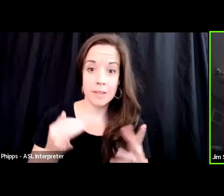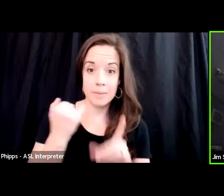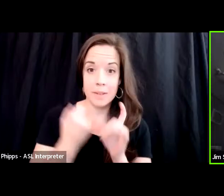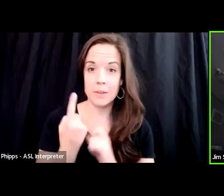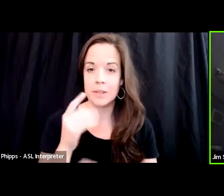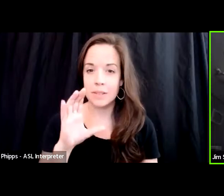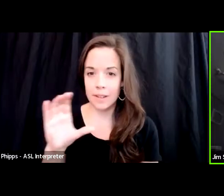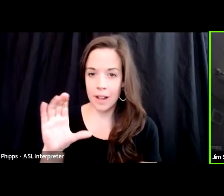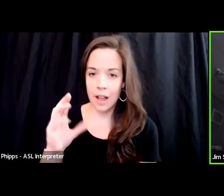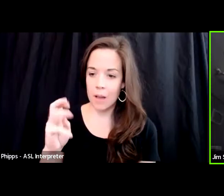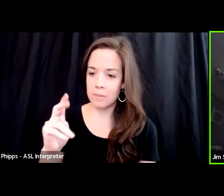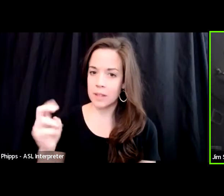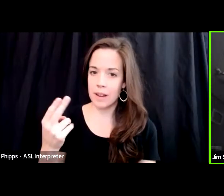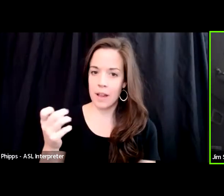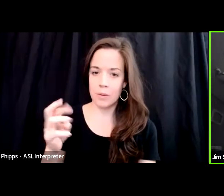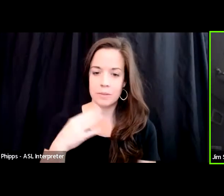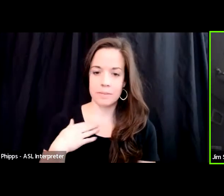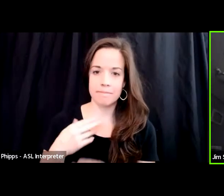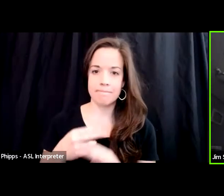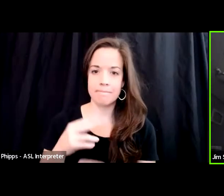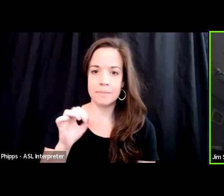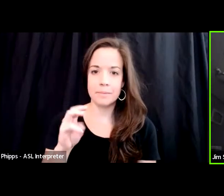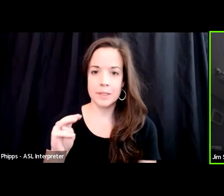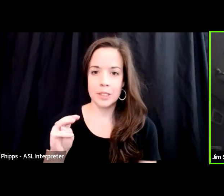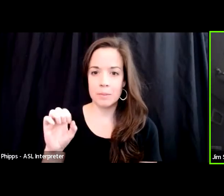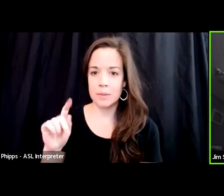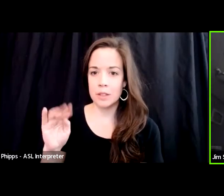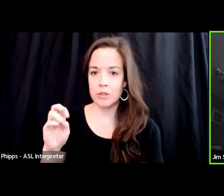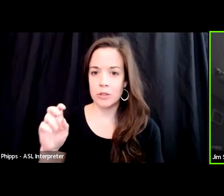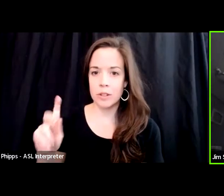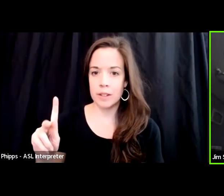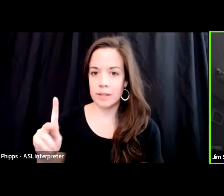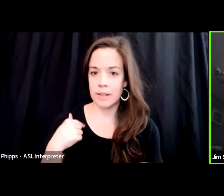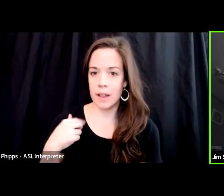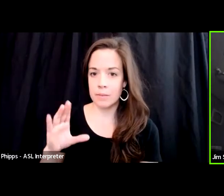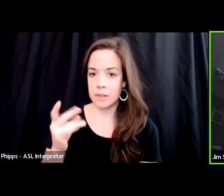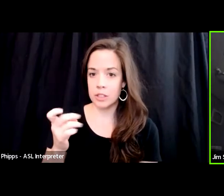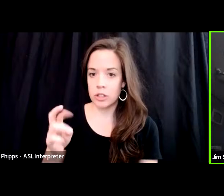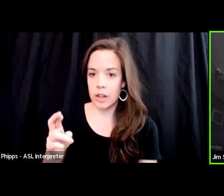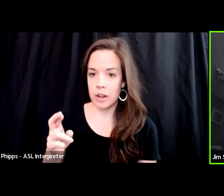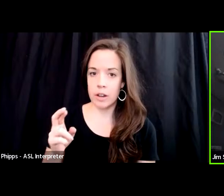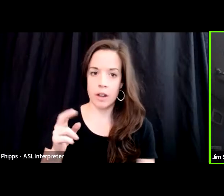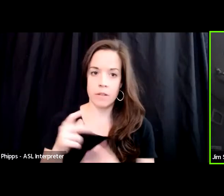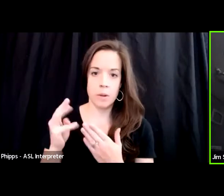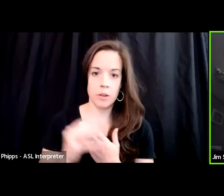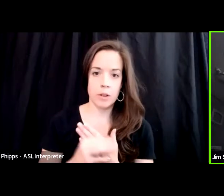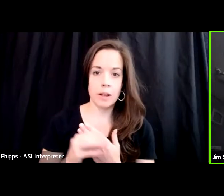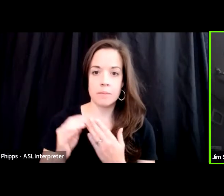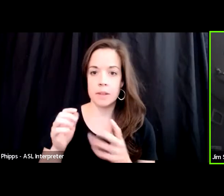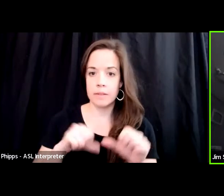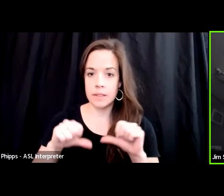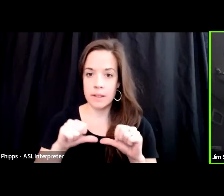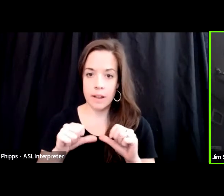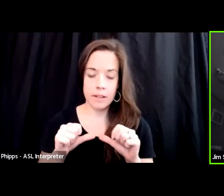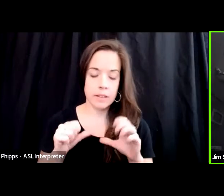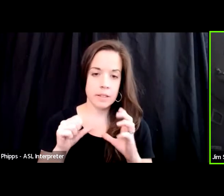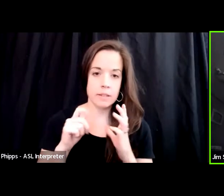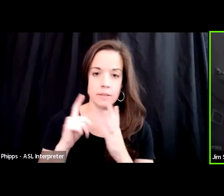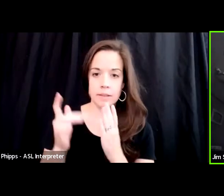My name is Jim Strick, and I'm chair of the program in Science, Technology, and Society here at FNM.